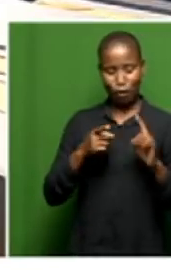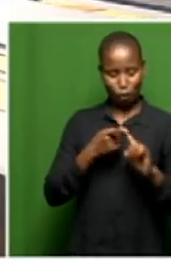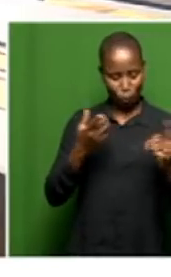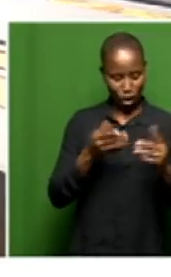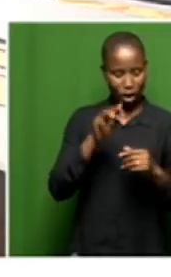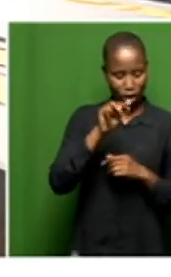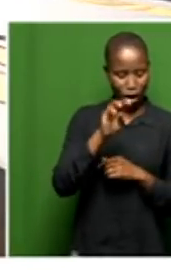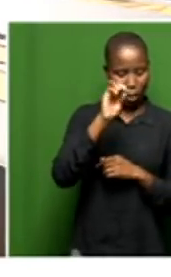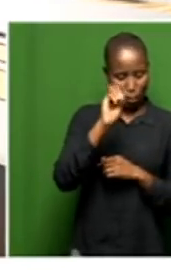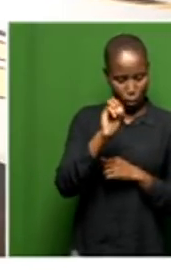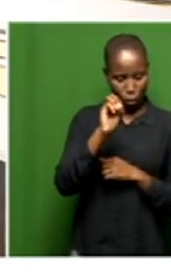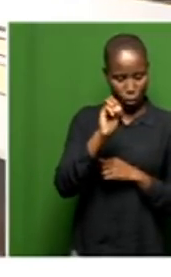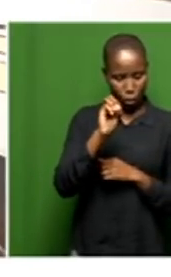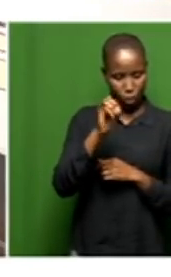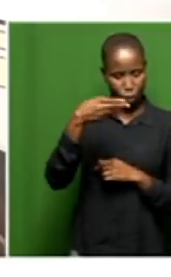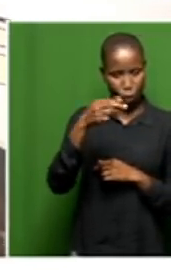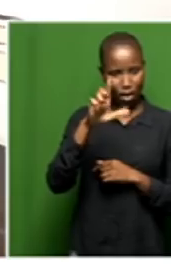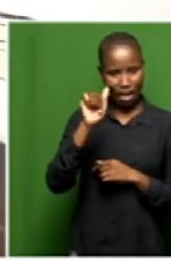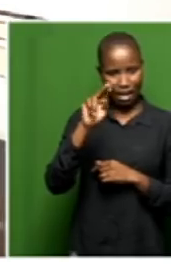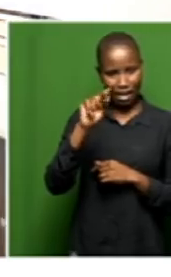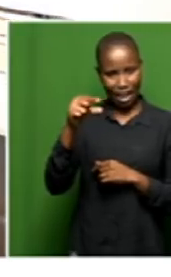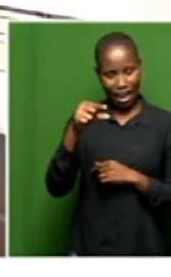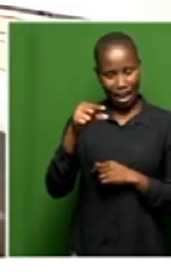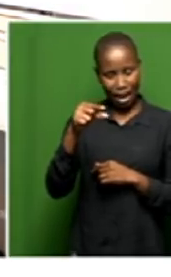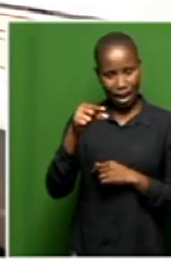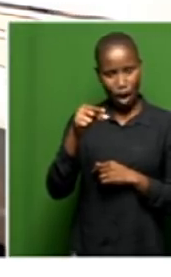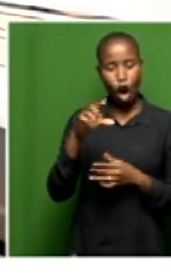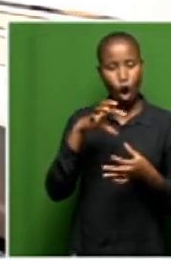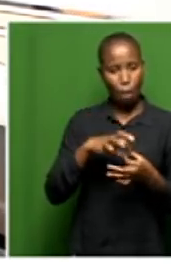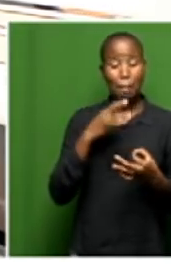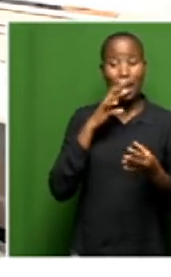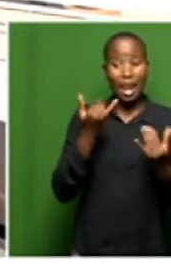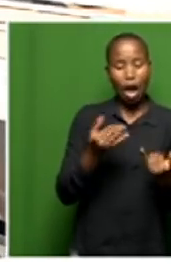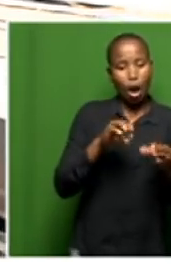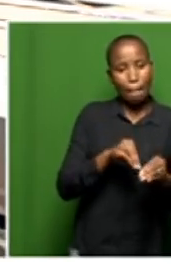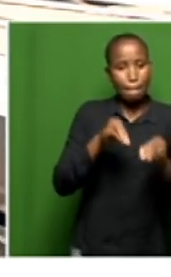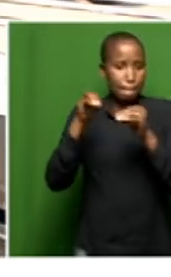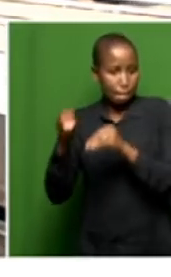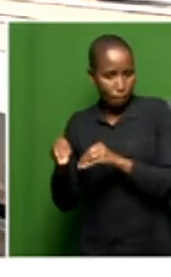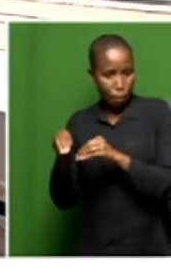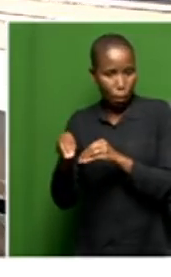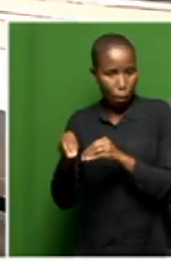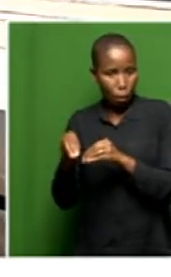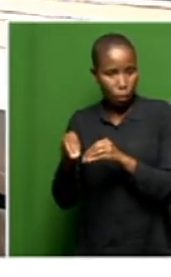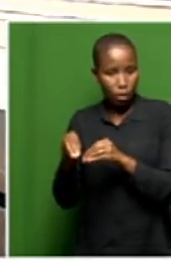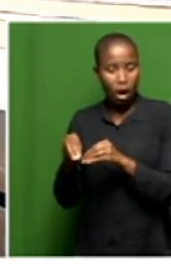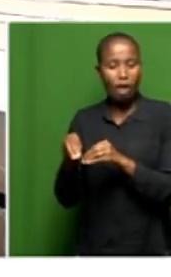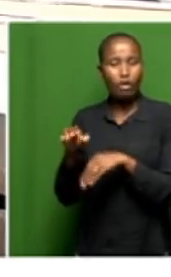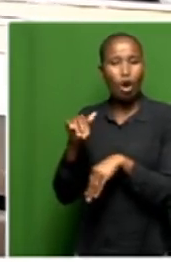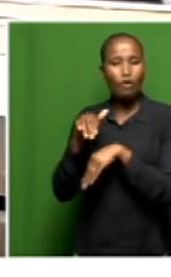now at Friendship Haven. Yes. So do they have a contract to work for Friendship Haven?